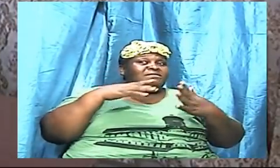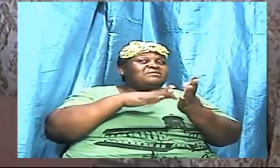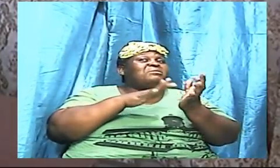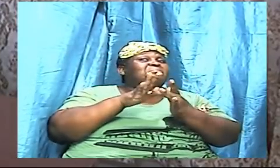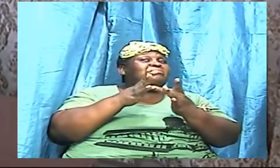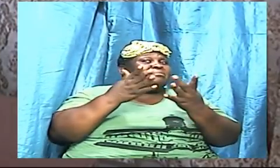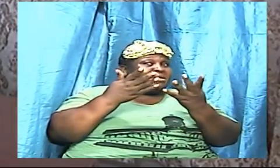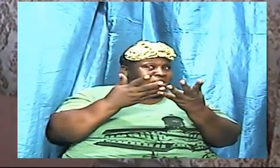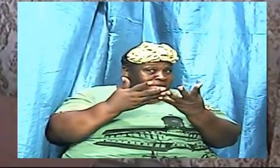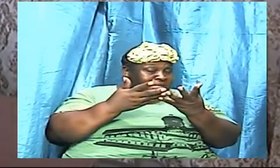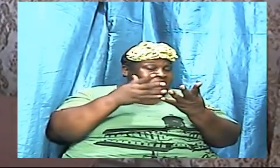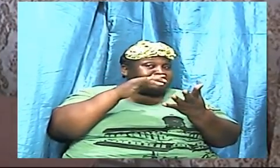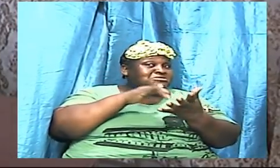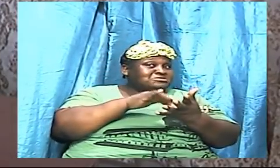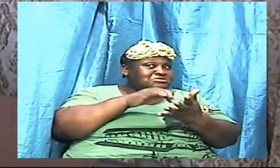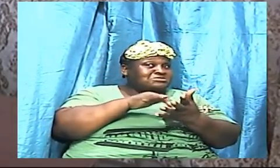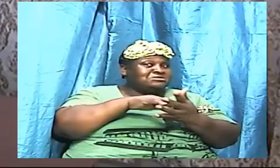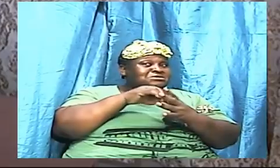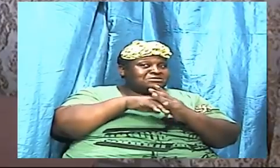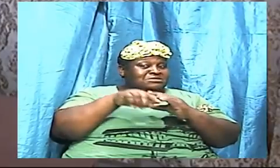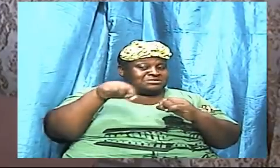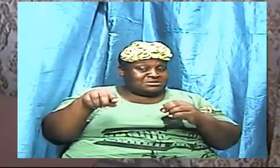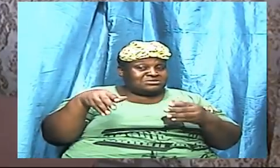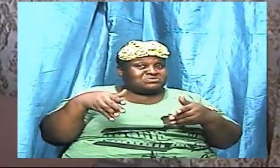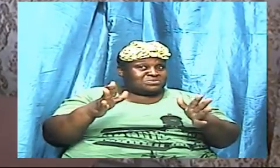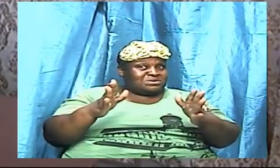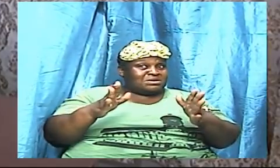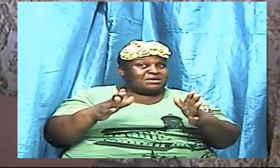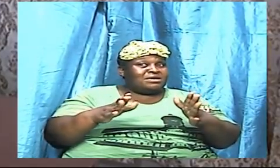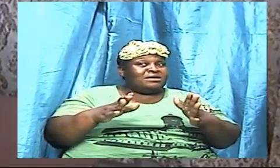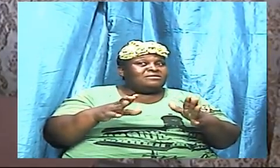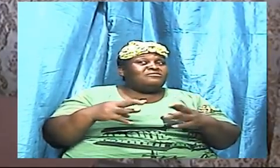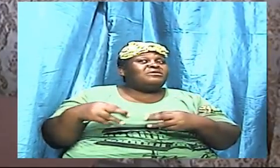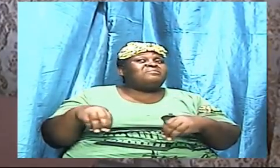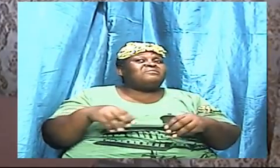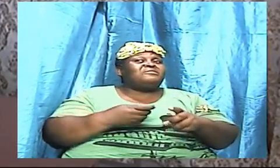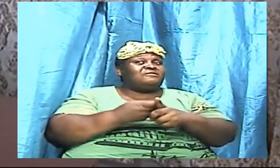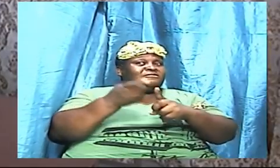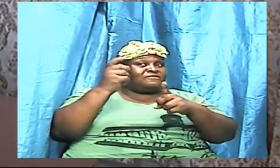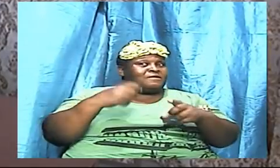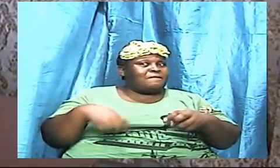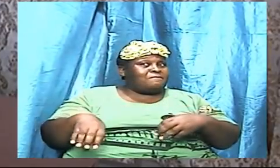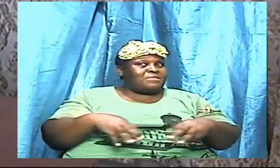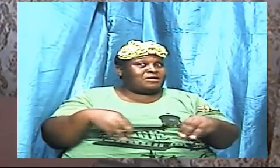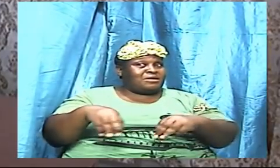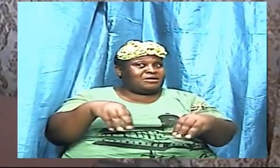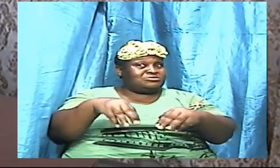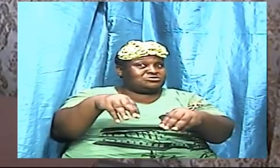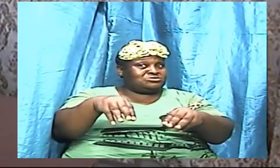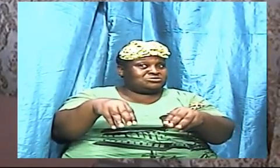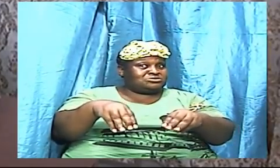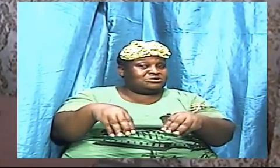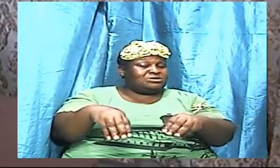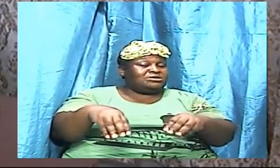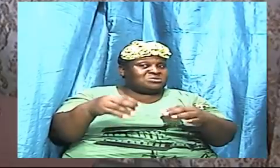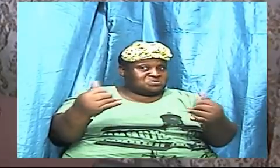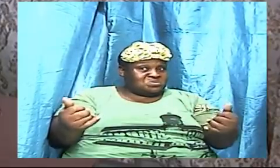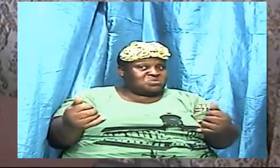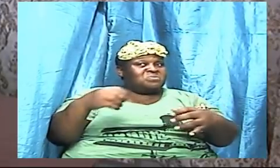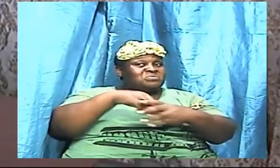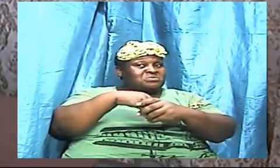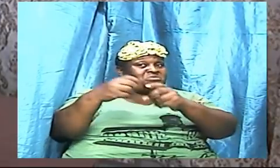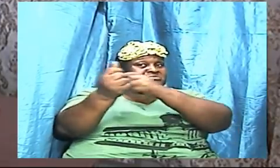about March, March. And yes, March. And we are now in September.